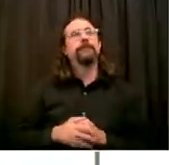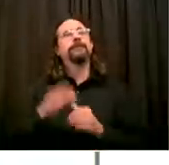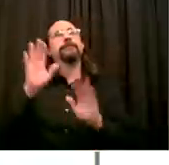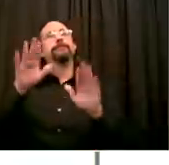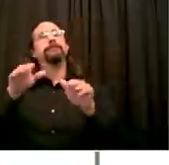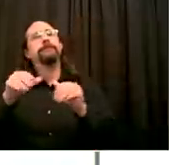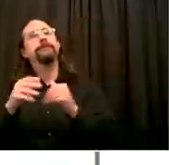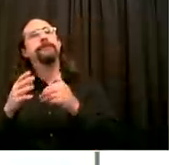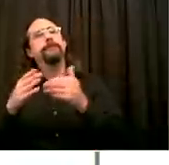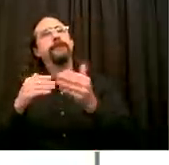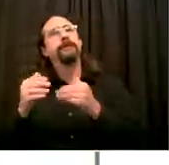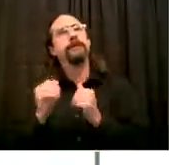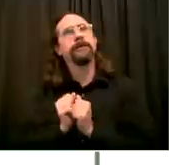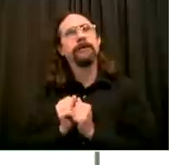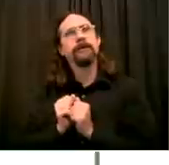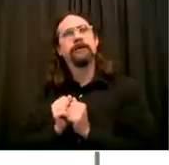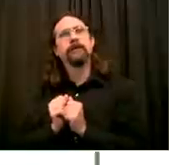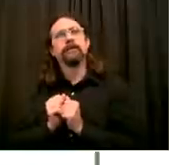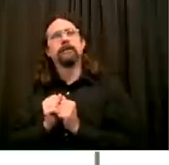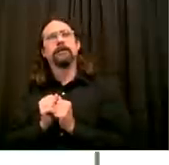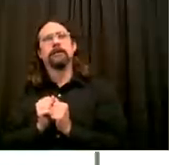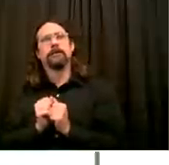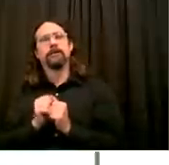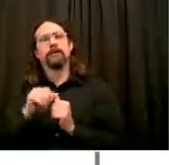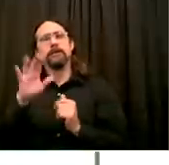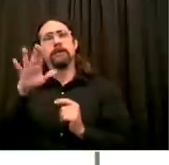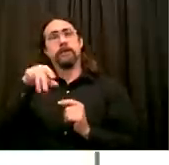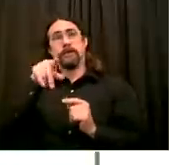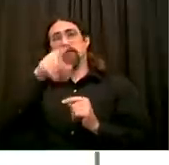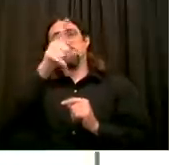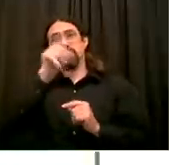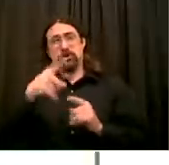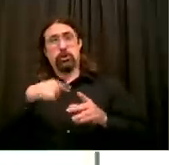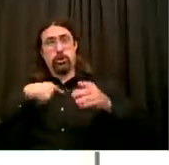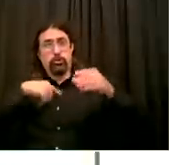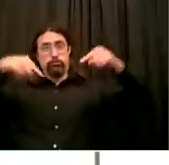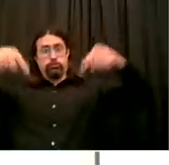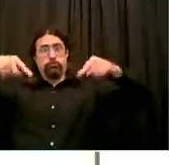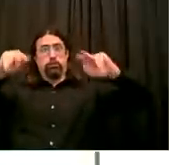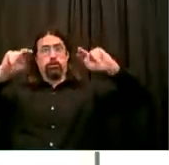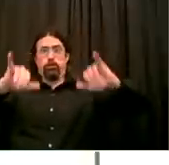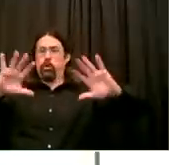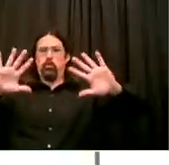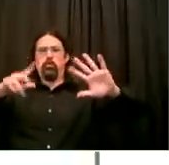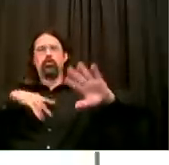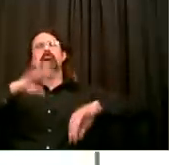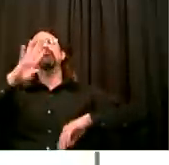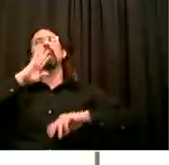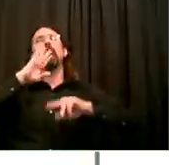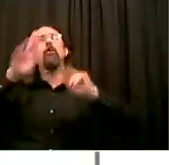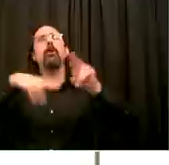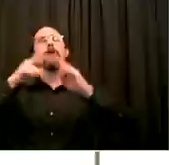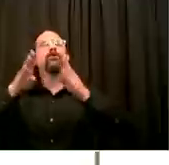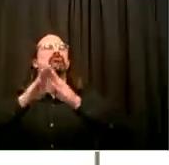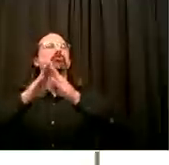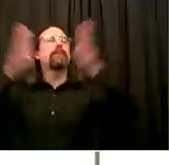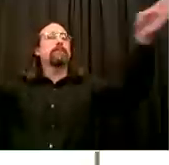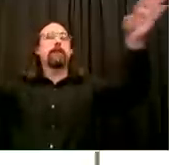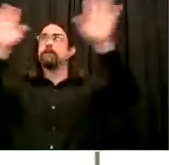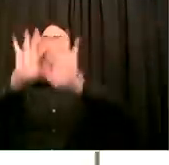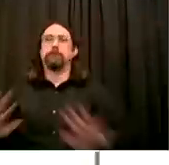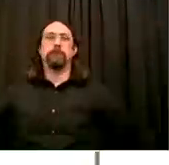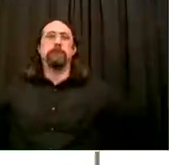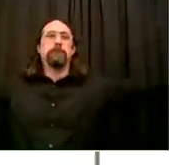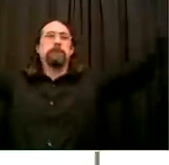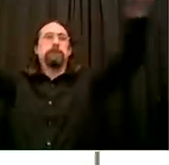including here in the United States, as well as elsewhere around the world. With respect to reinfection